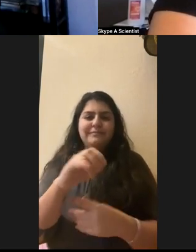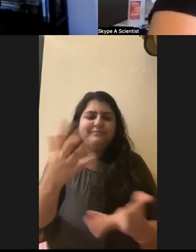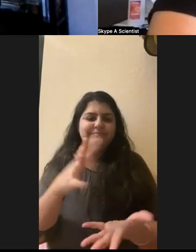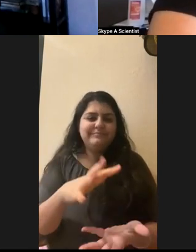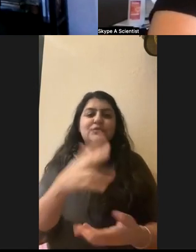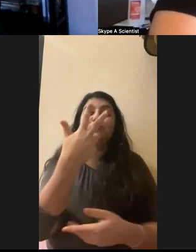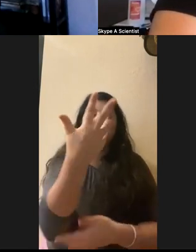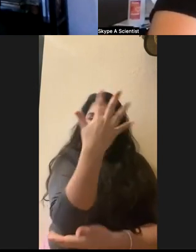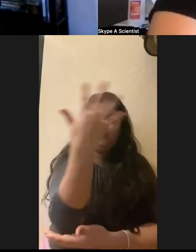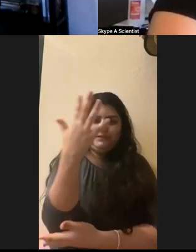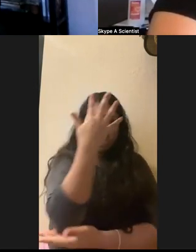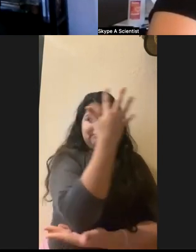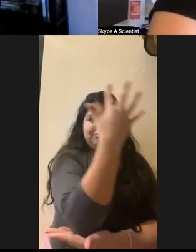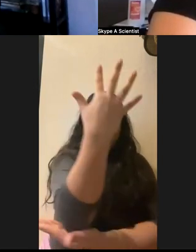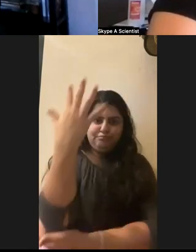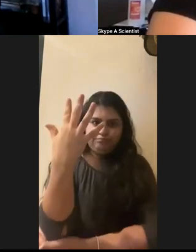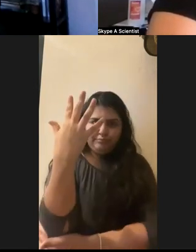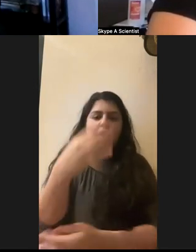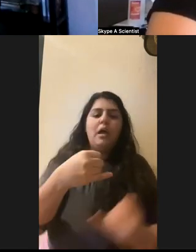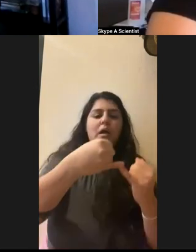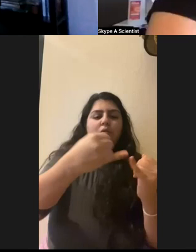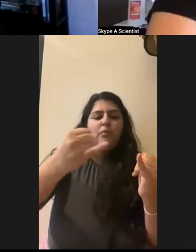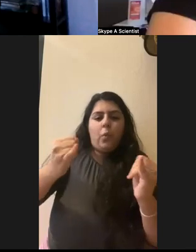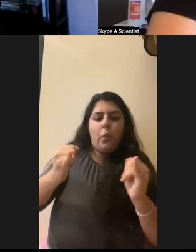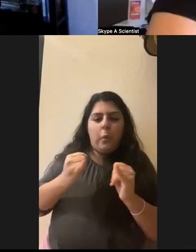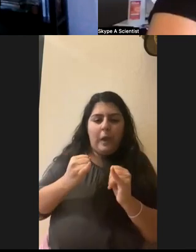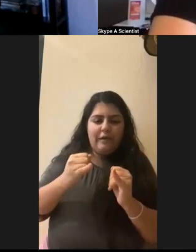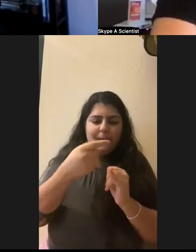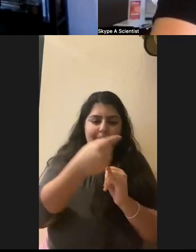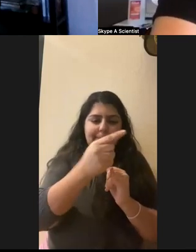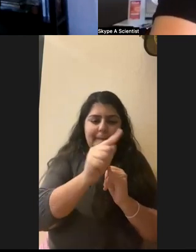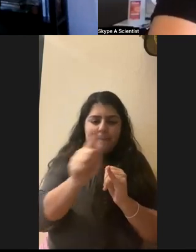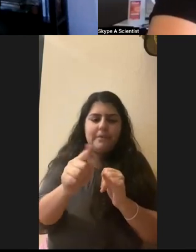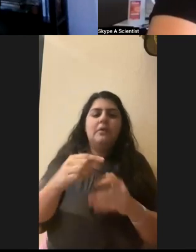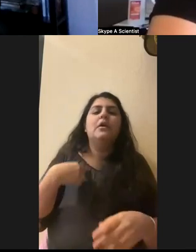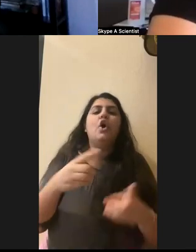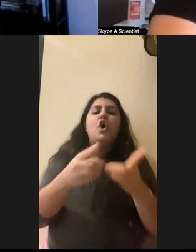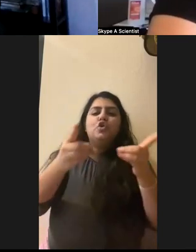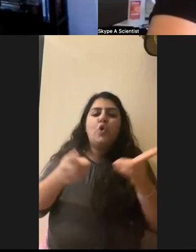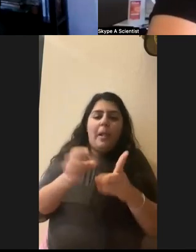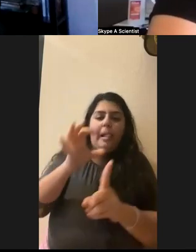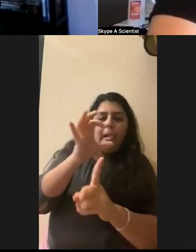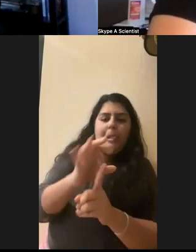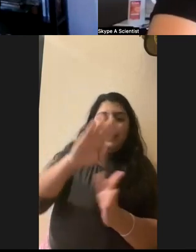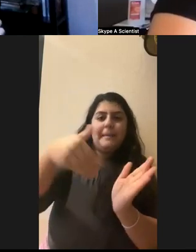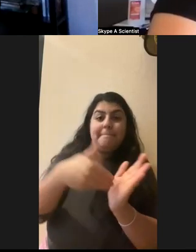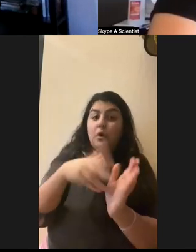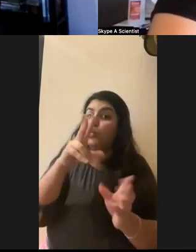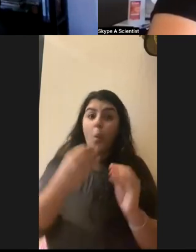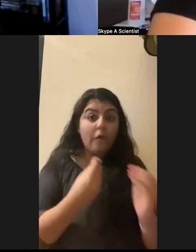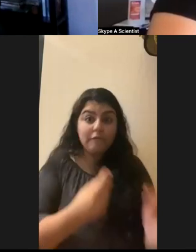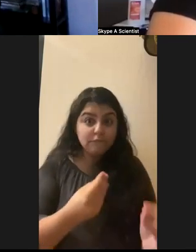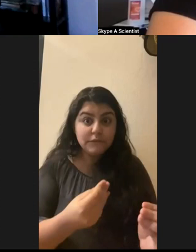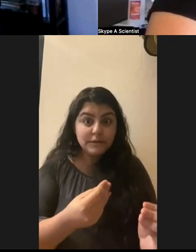the woods. You put barbed wire around it and you hang a little donut in the middle, little tree. Um, don't feed wildlife unless it's, uh, proved.